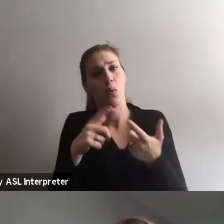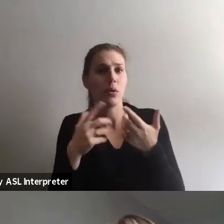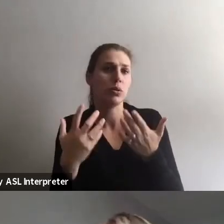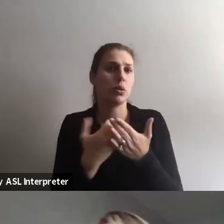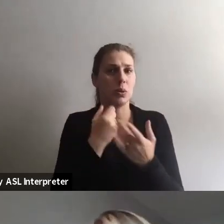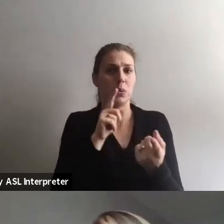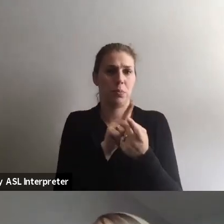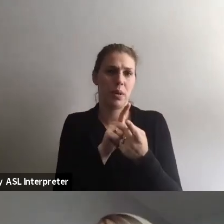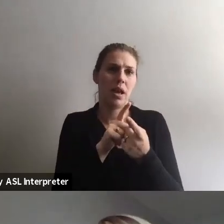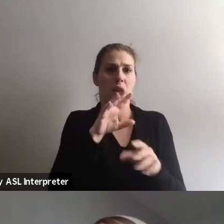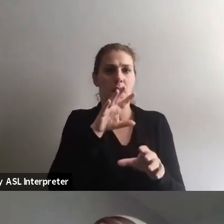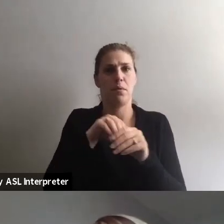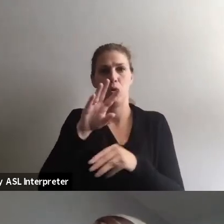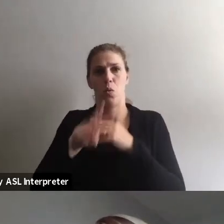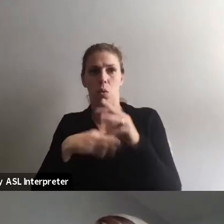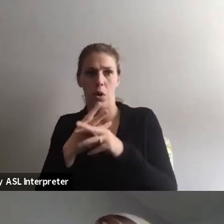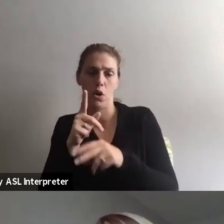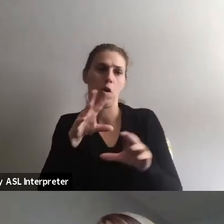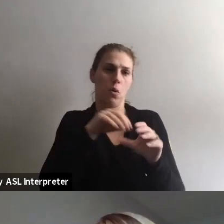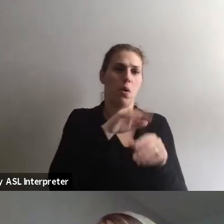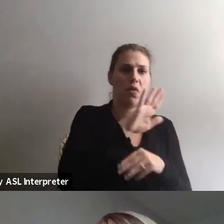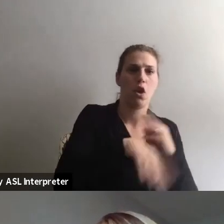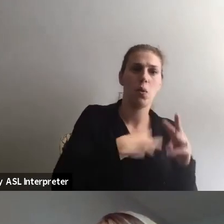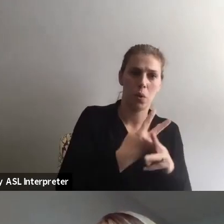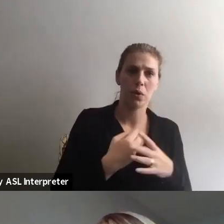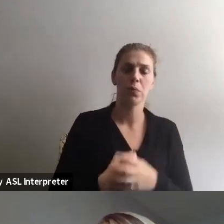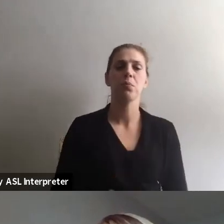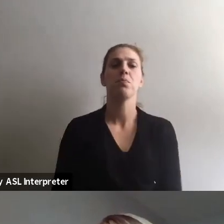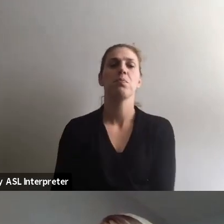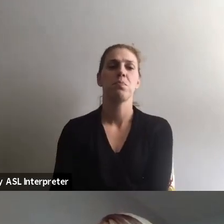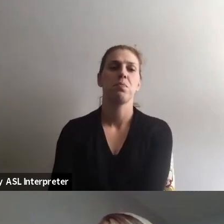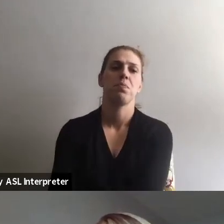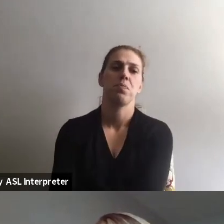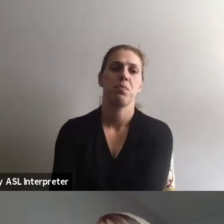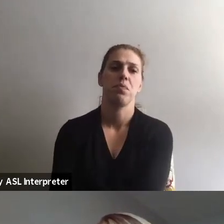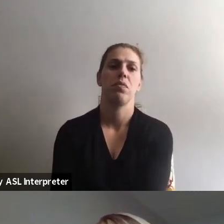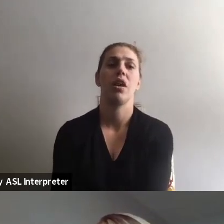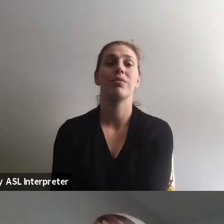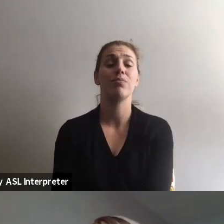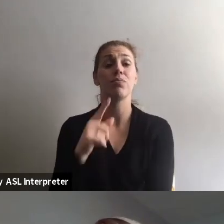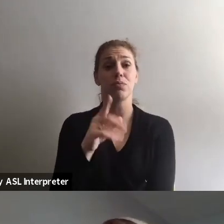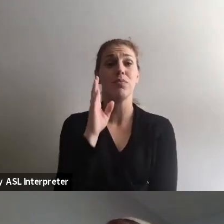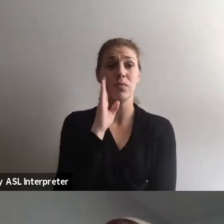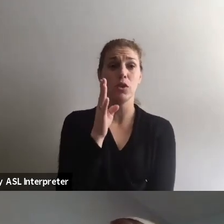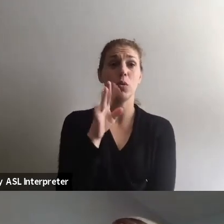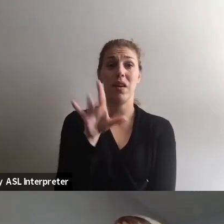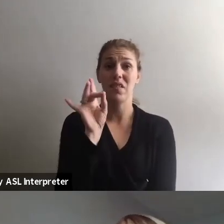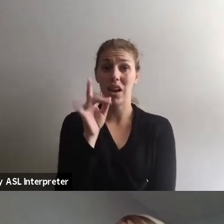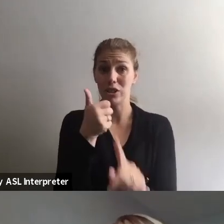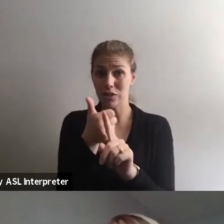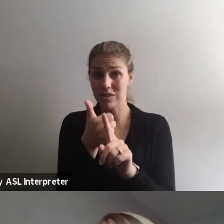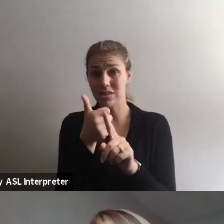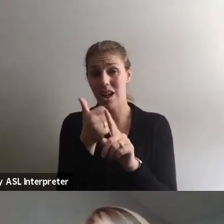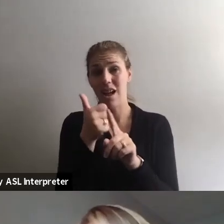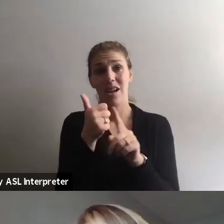be, have them be a part of your world, be a part of theirs. Um, so, and you will, um, find yourself like